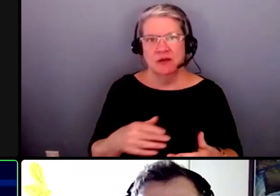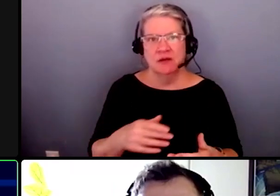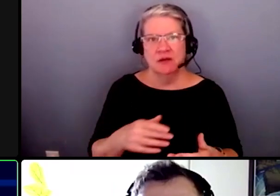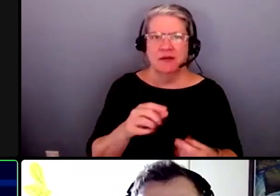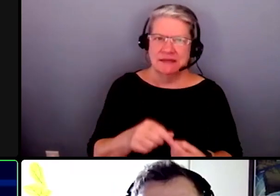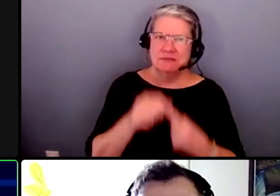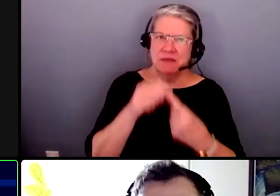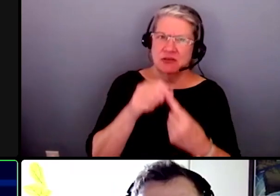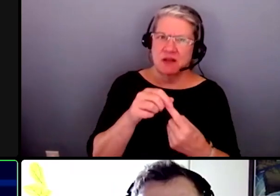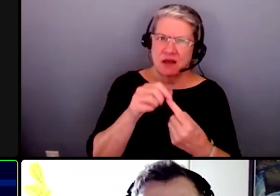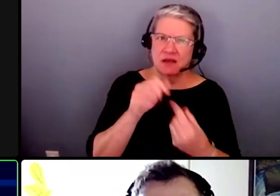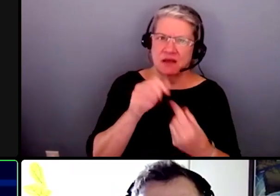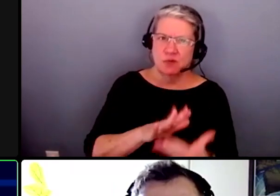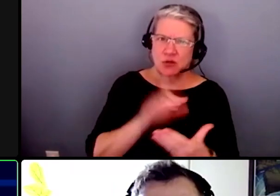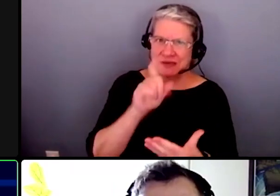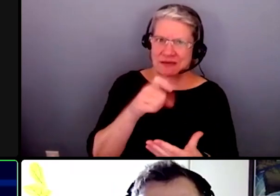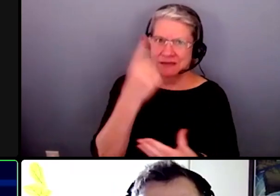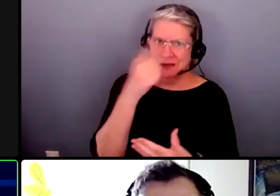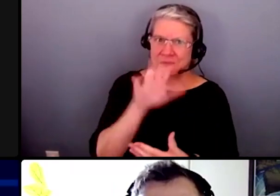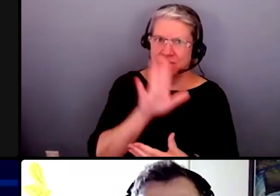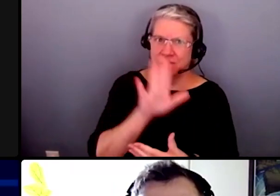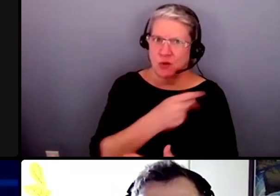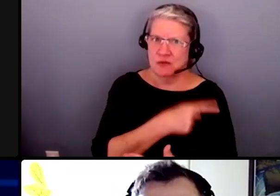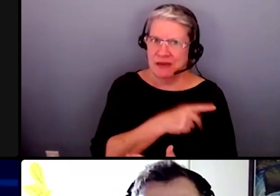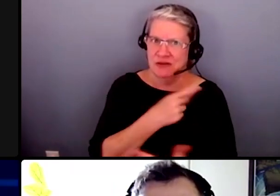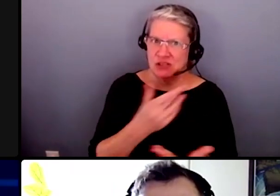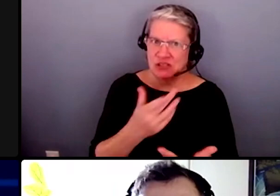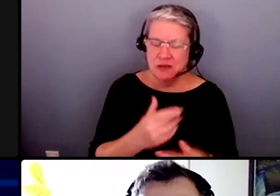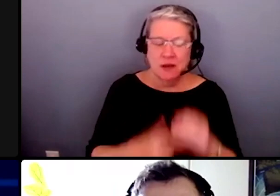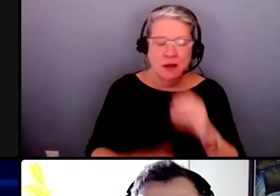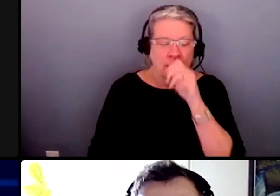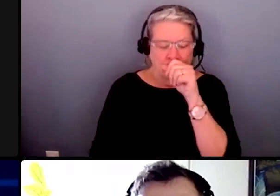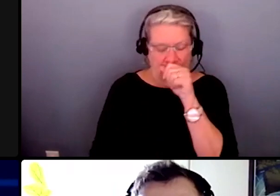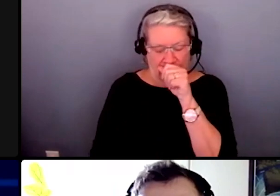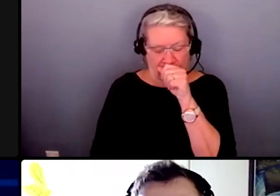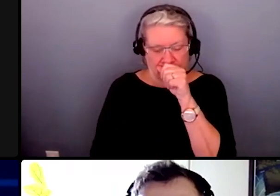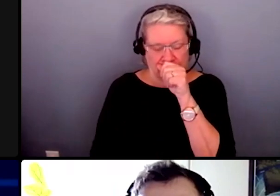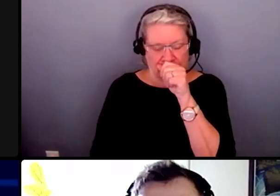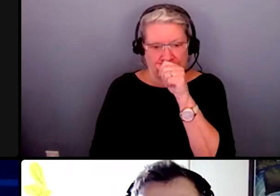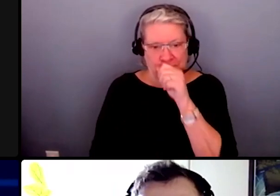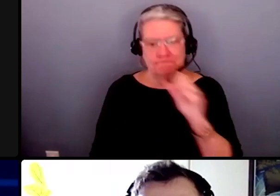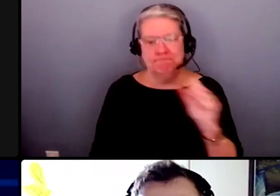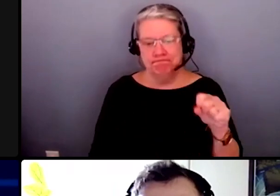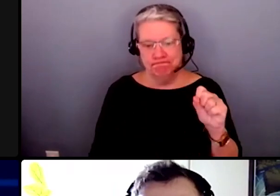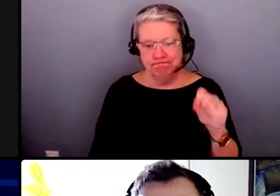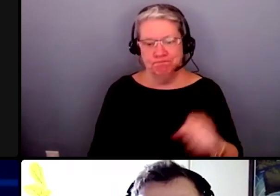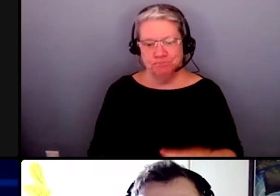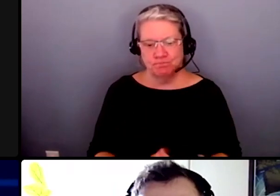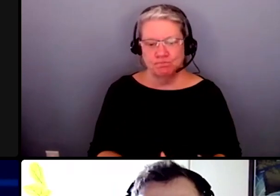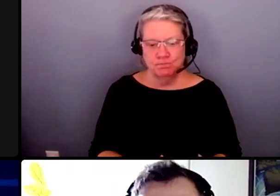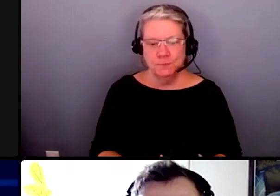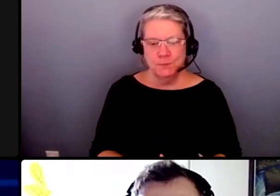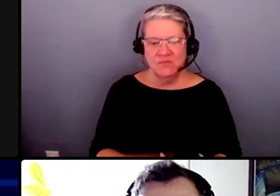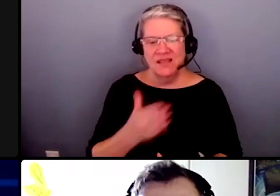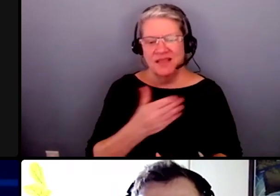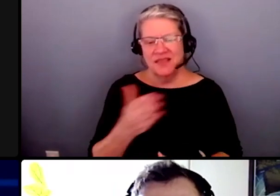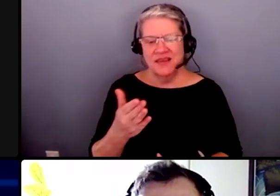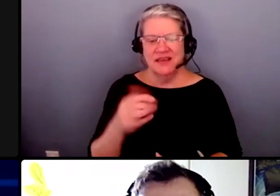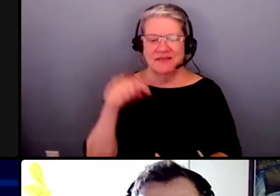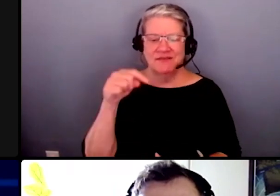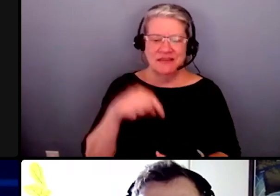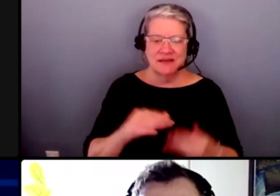necessary for these patients. The thing of this community and likely the mental health community as well,